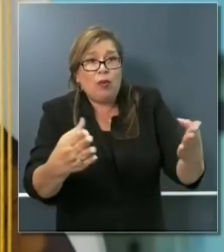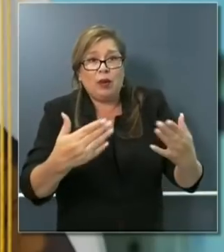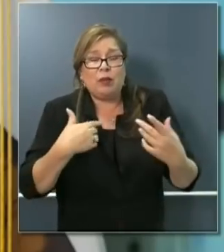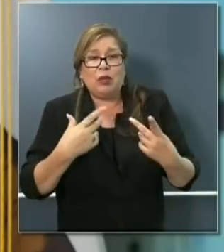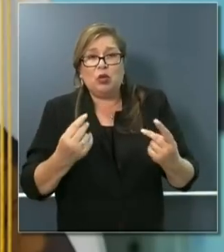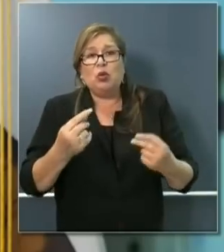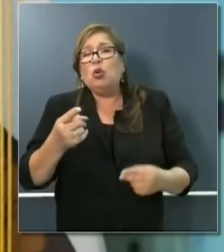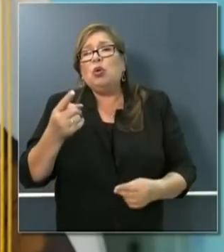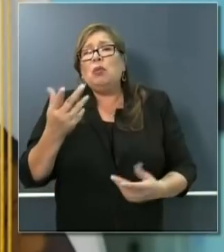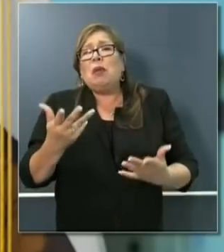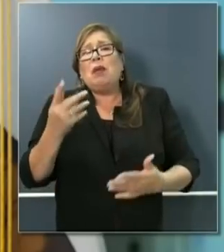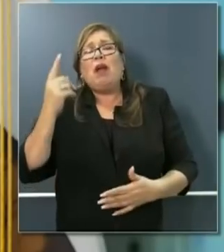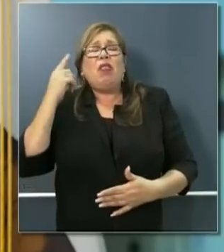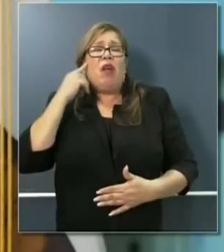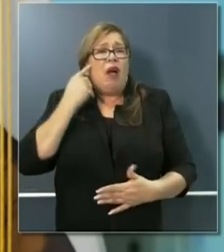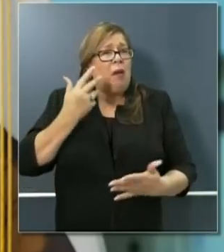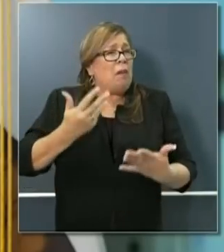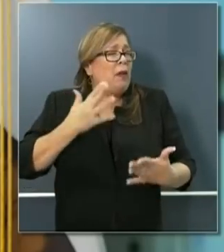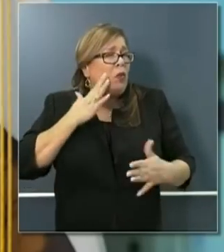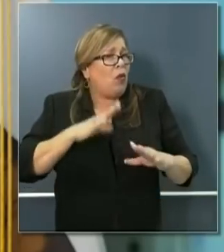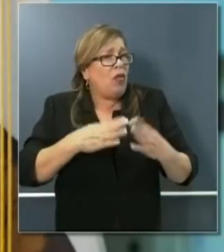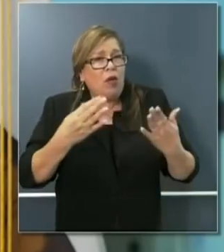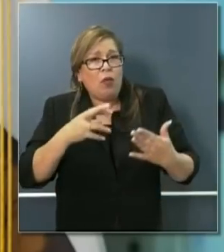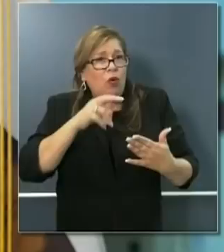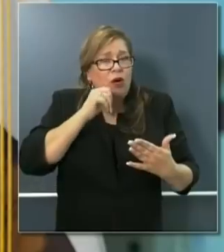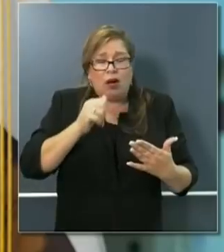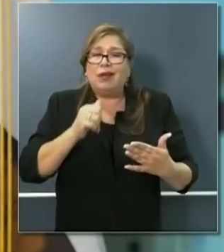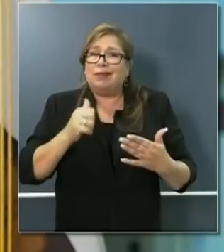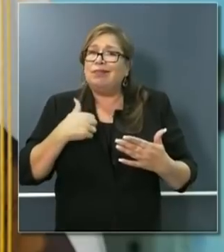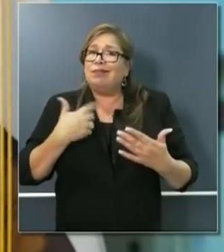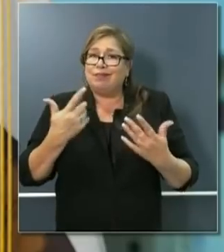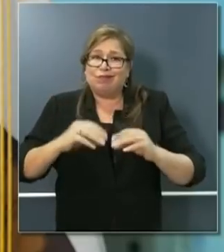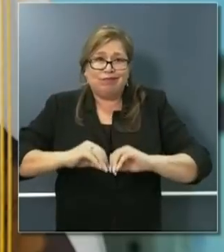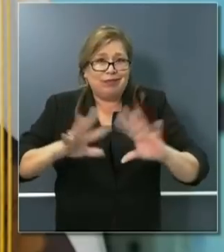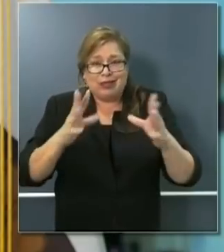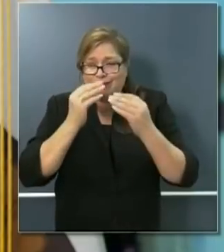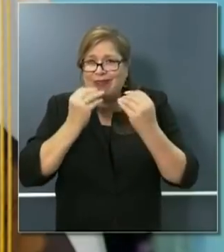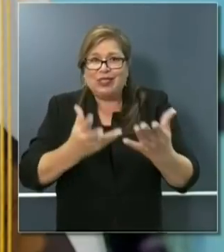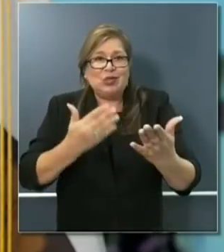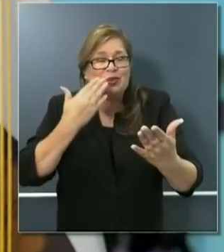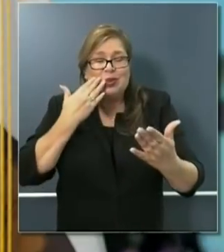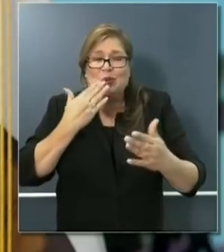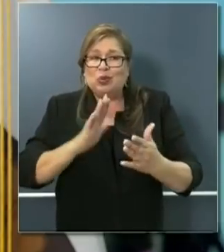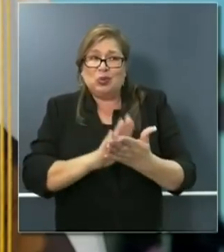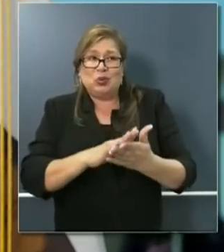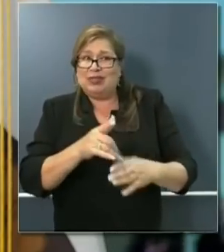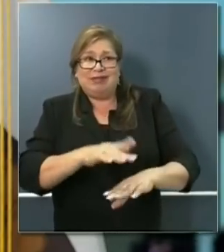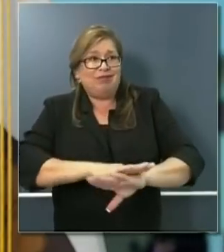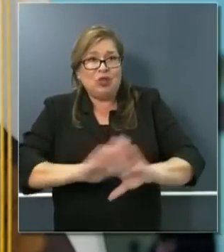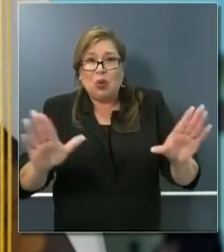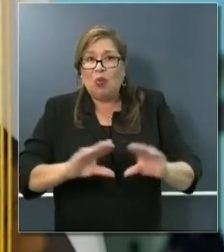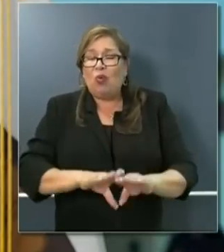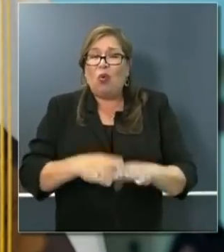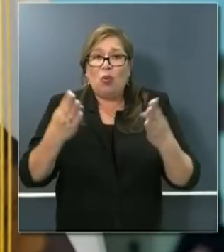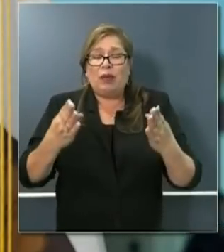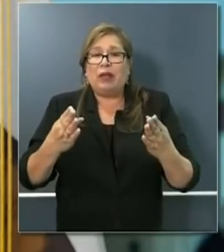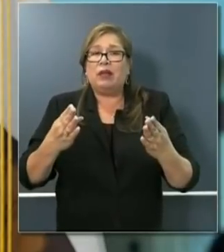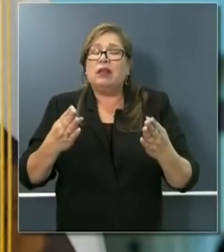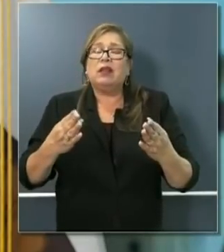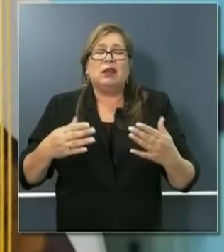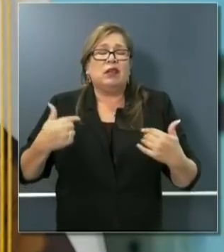thought that was the case, but you were waiting to hear clarity, which I hope we're providing now today, let me just express deep